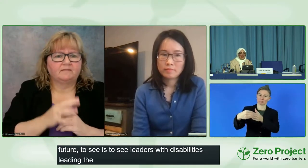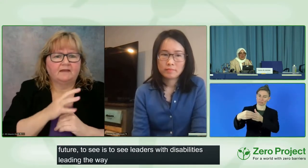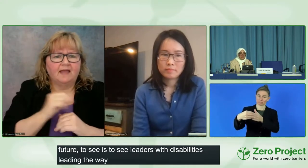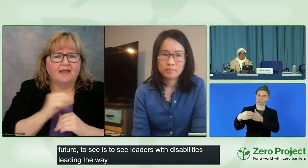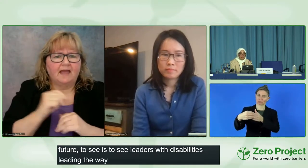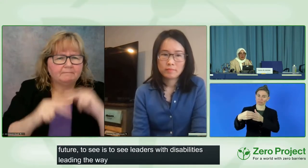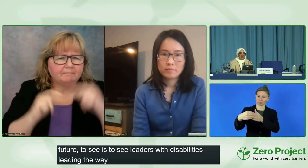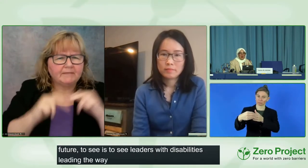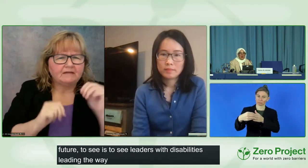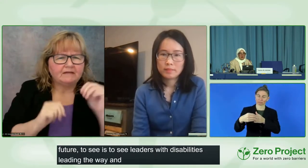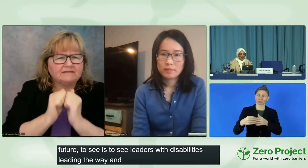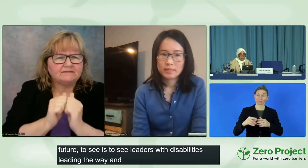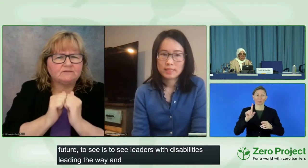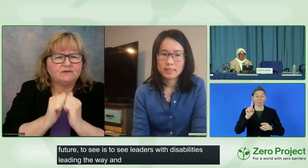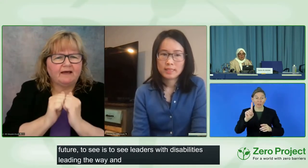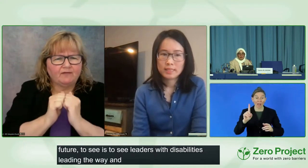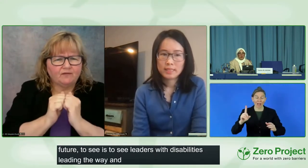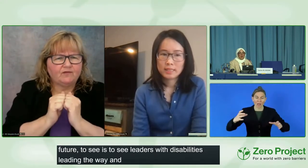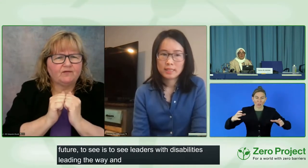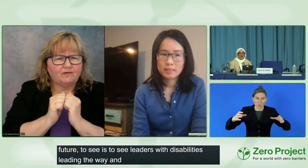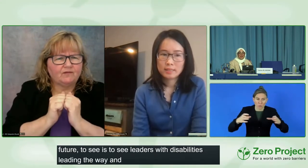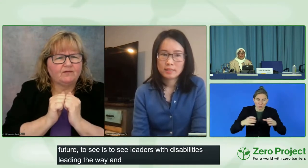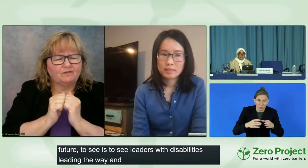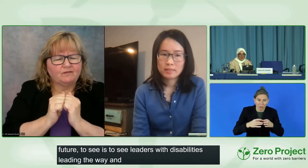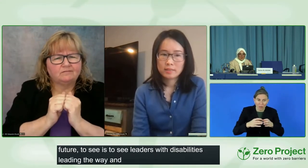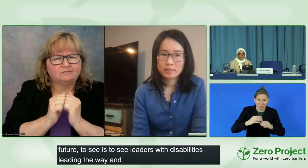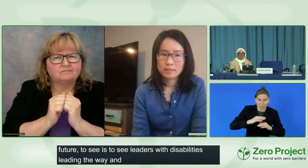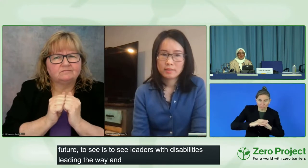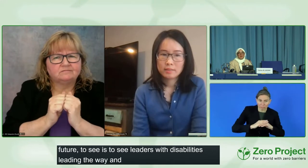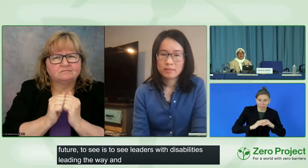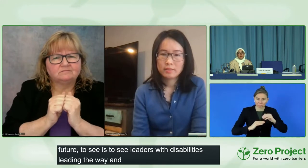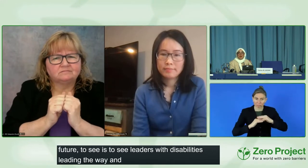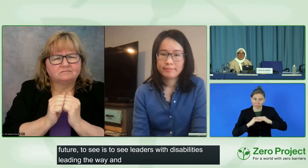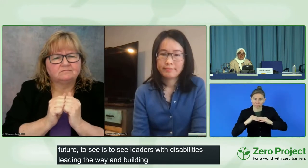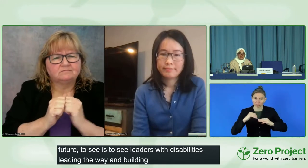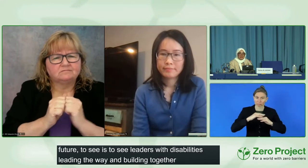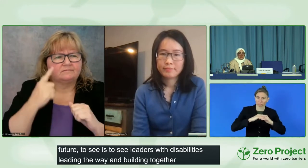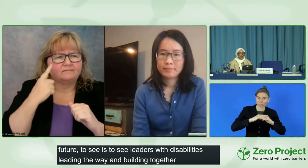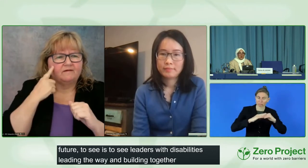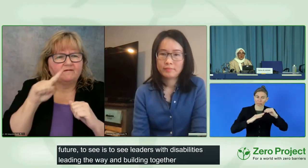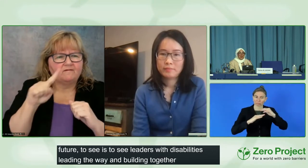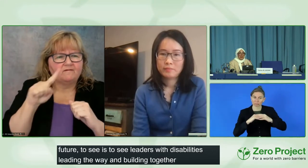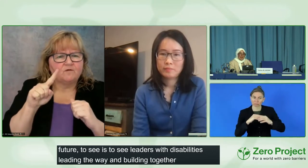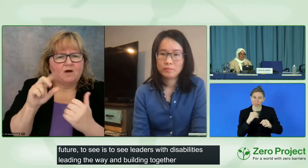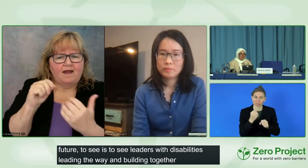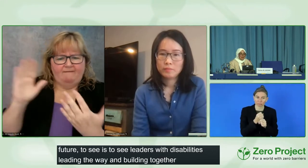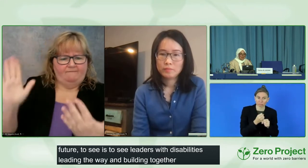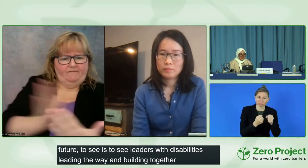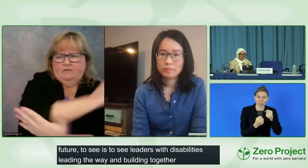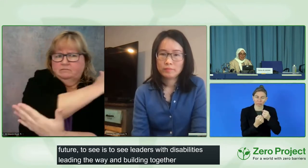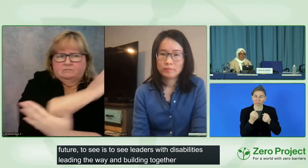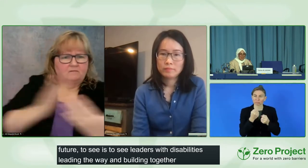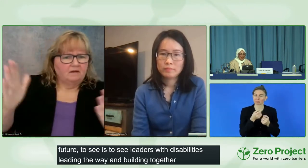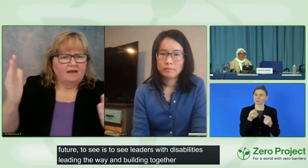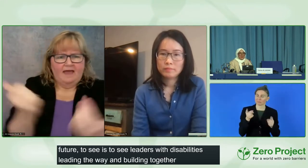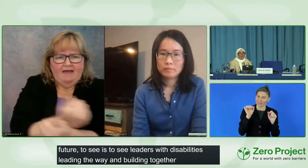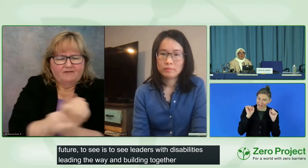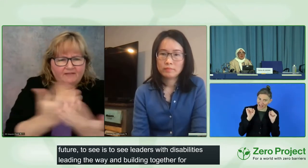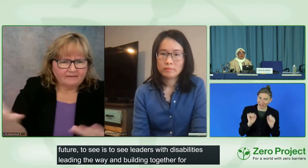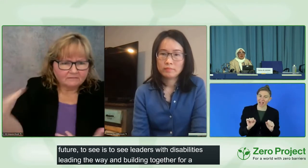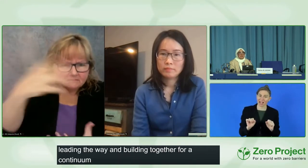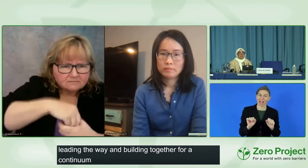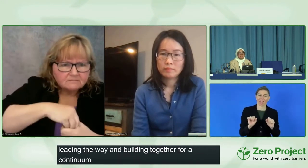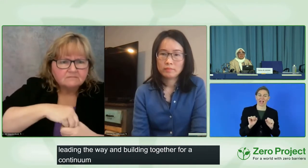for a continuum of an accessible and inclusive community.